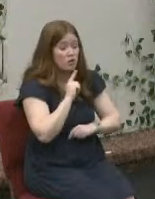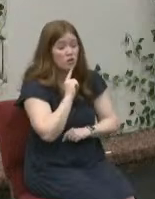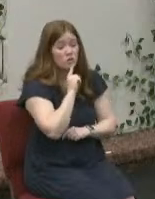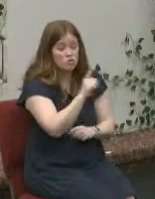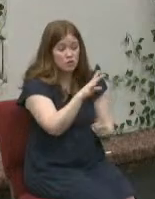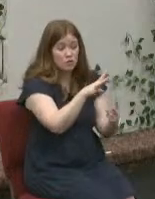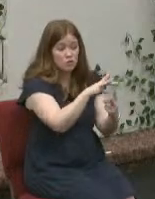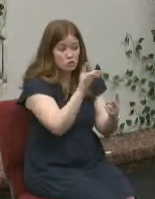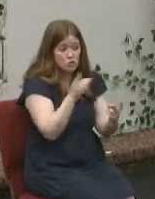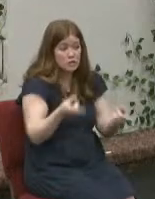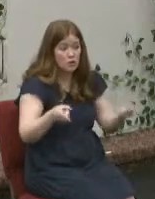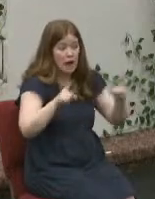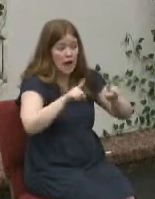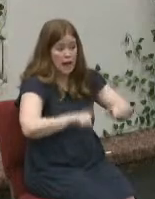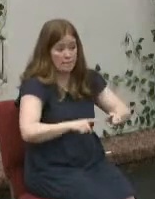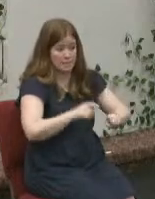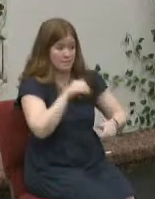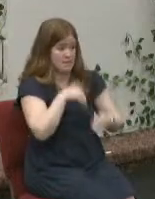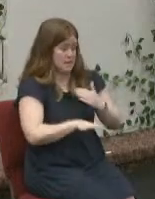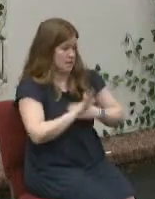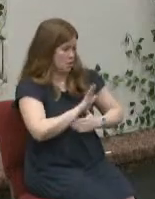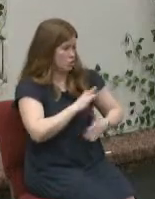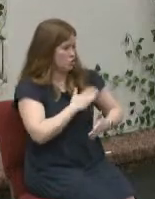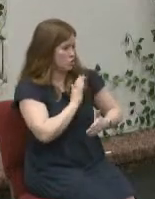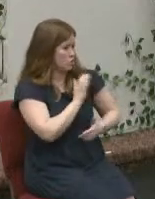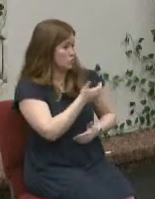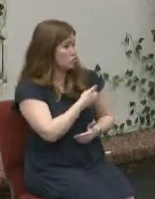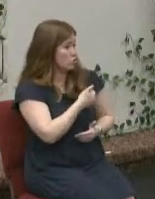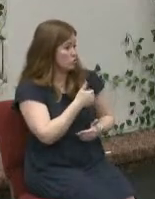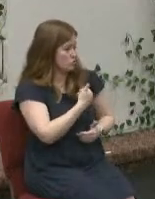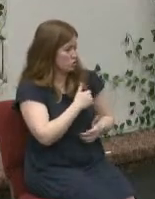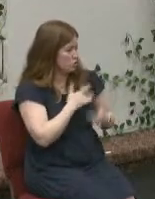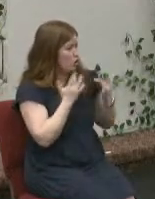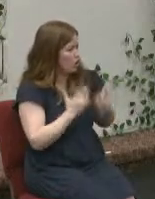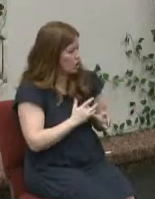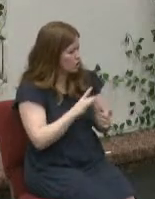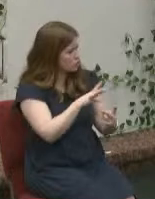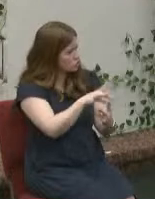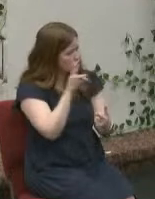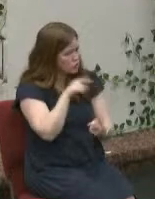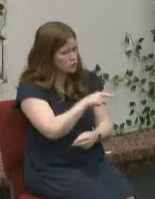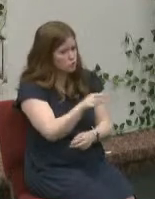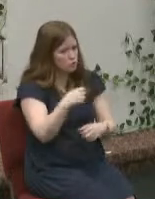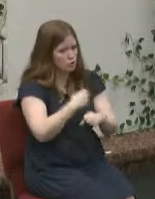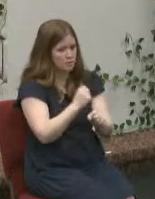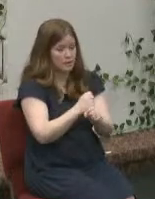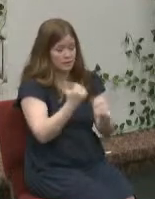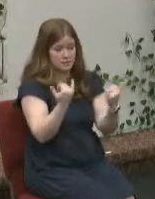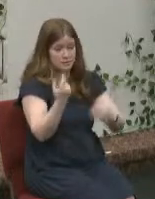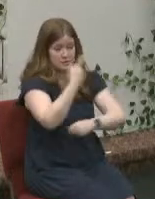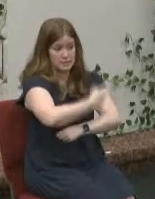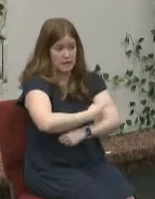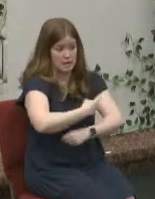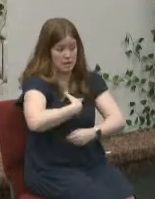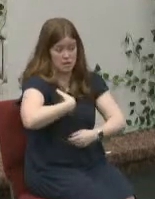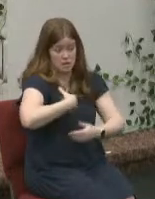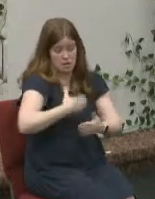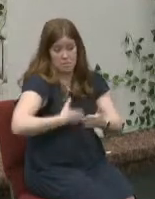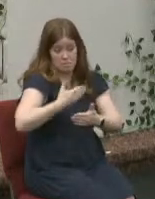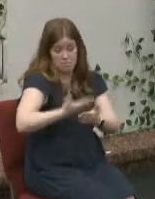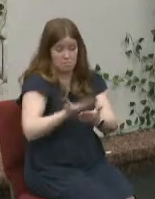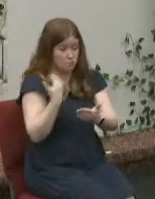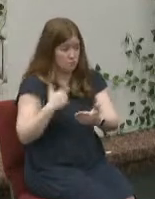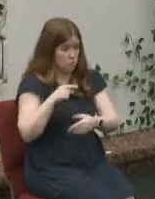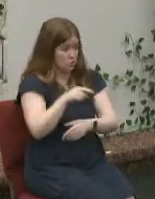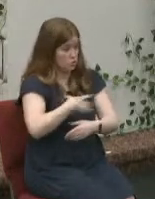will take place inside of you it's a choice that you're going to make today before you leave this building on Easter about